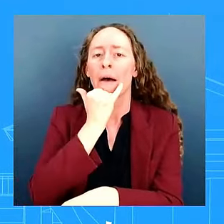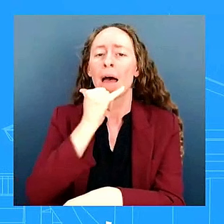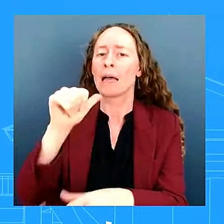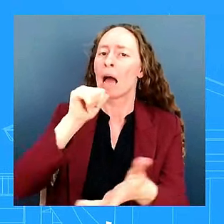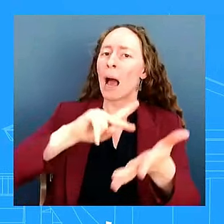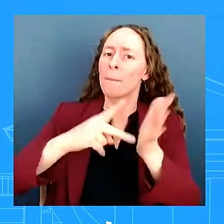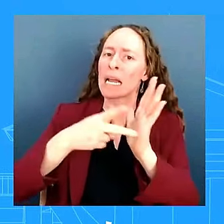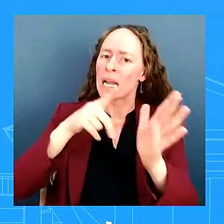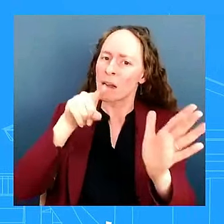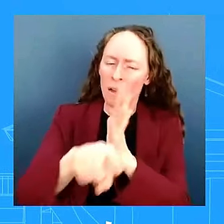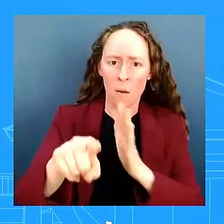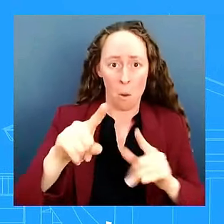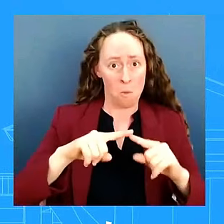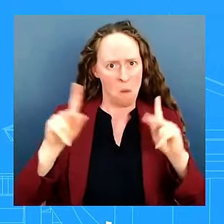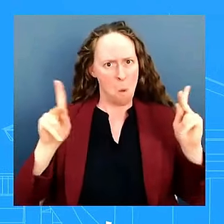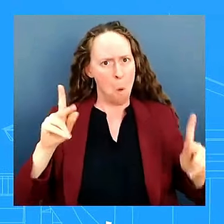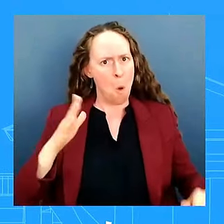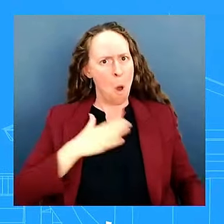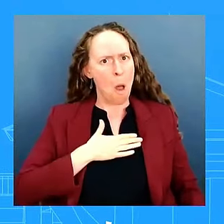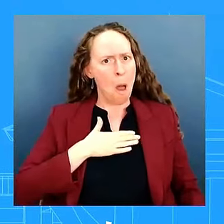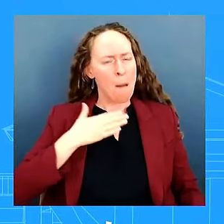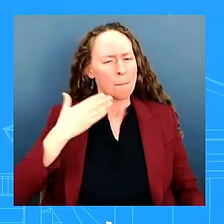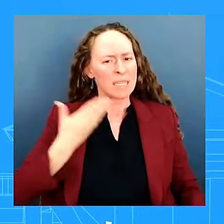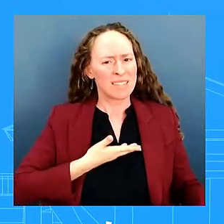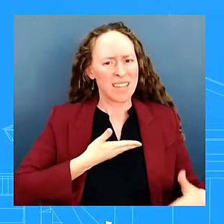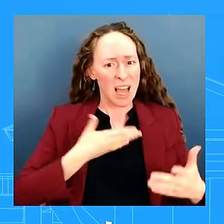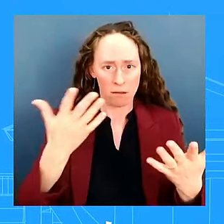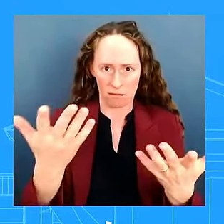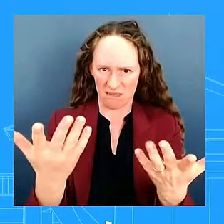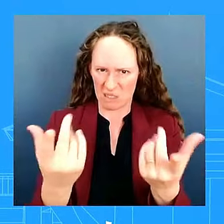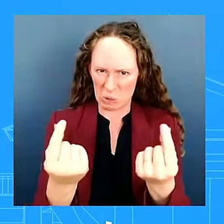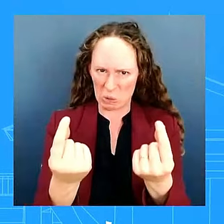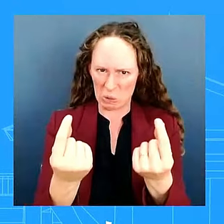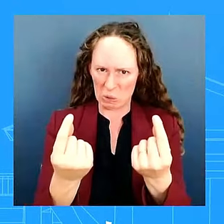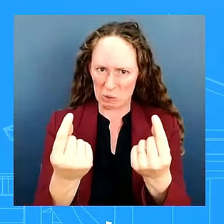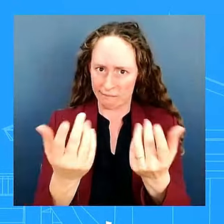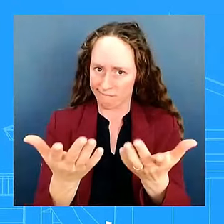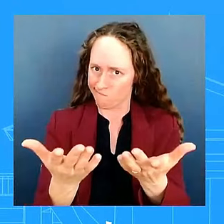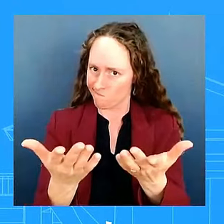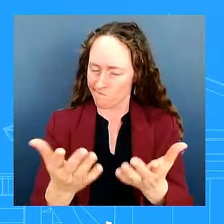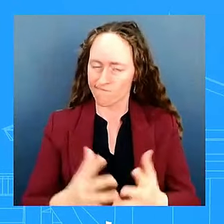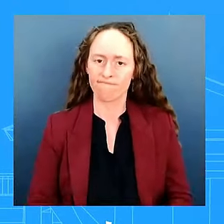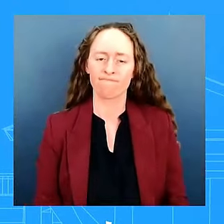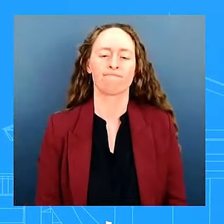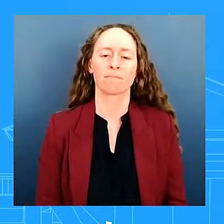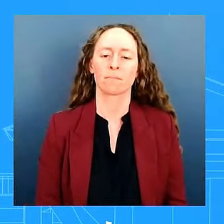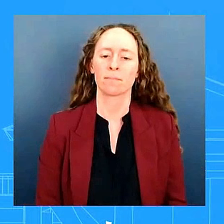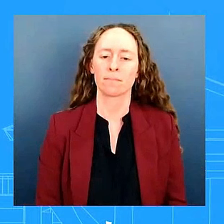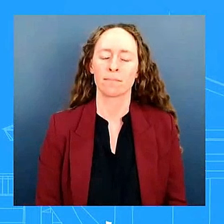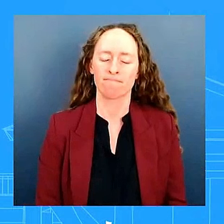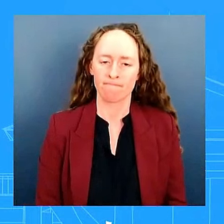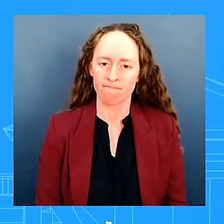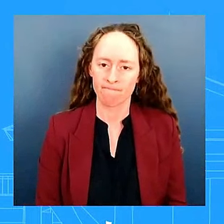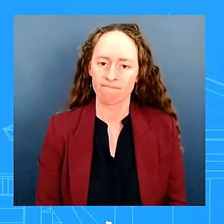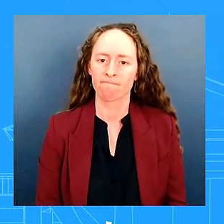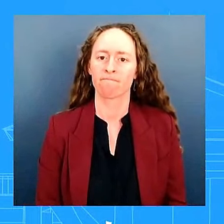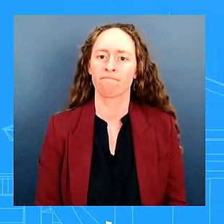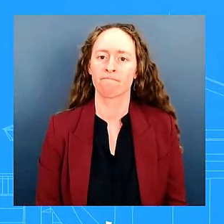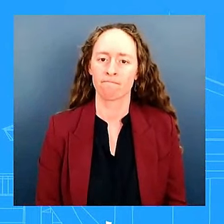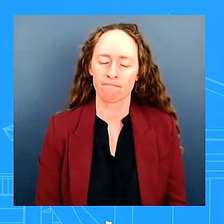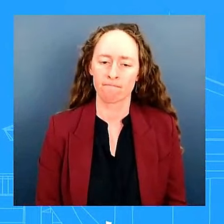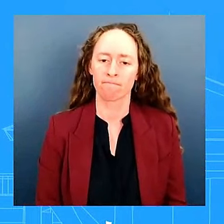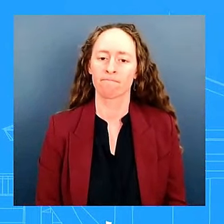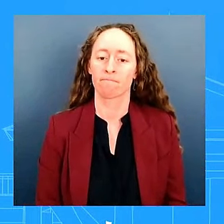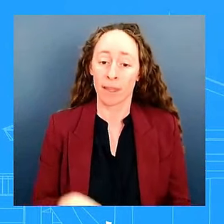what the family and um her loved ones uh i saw i